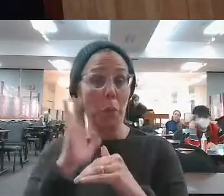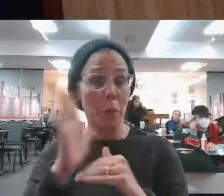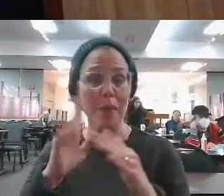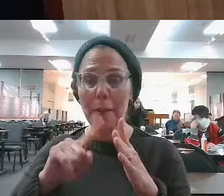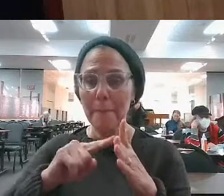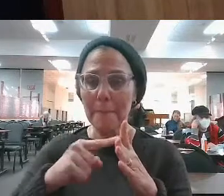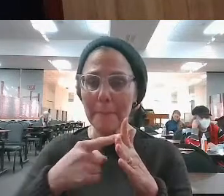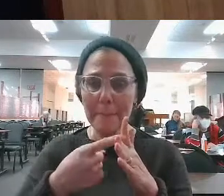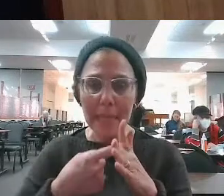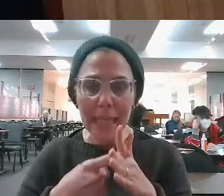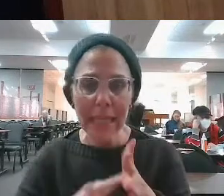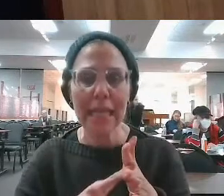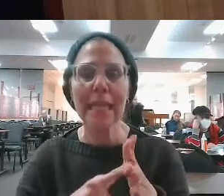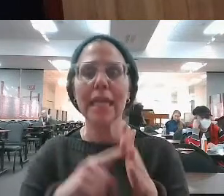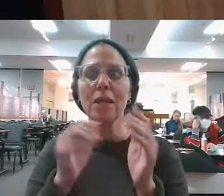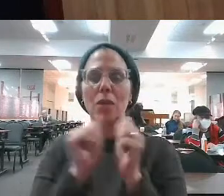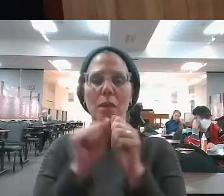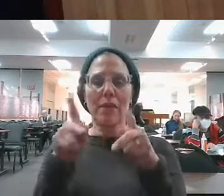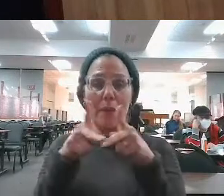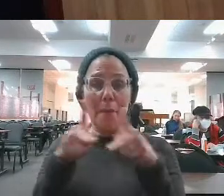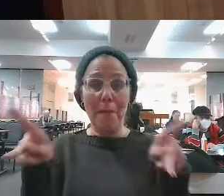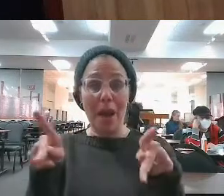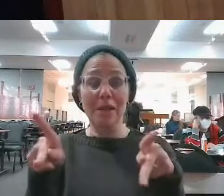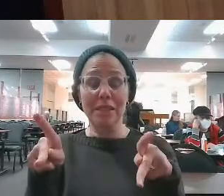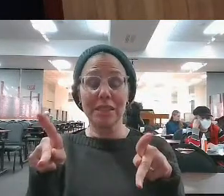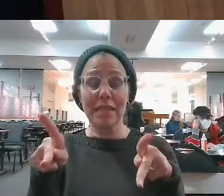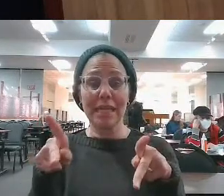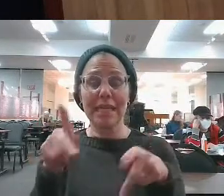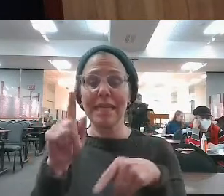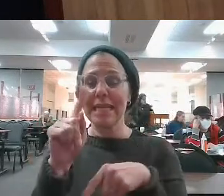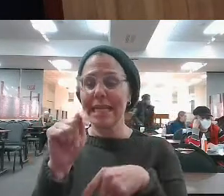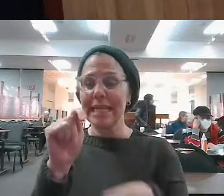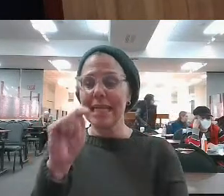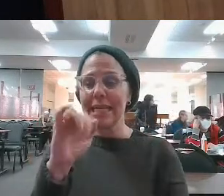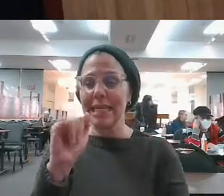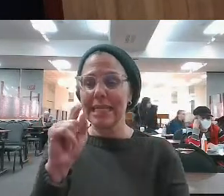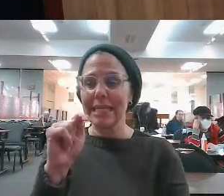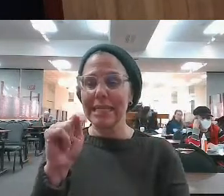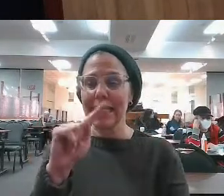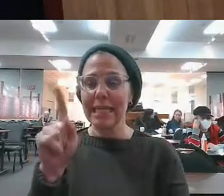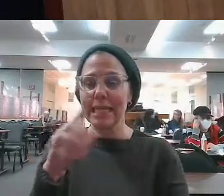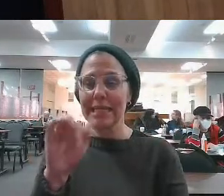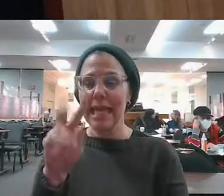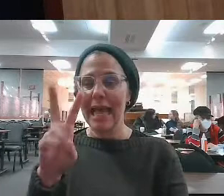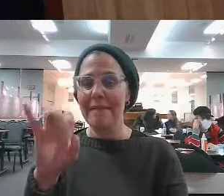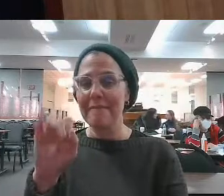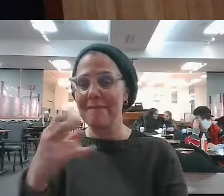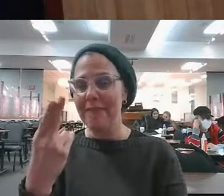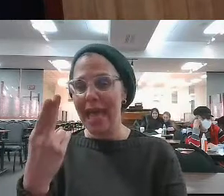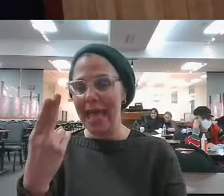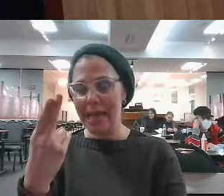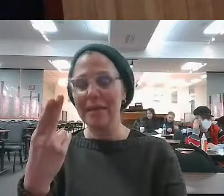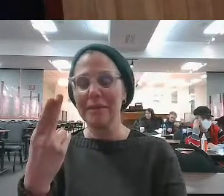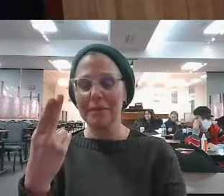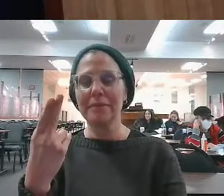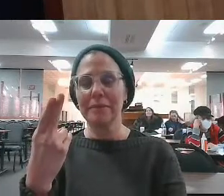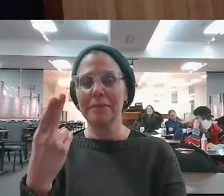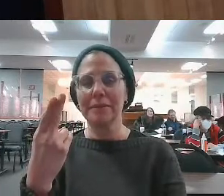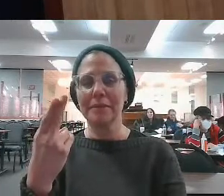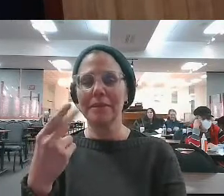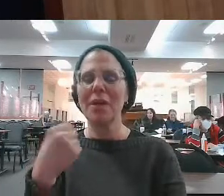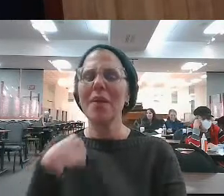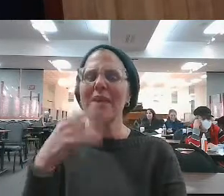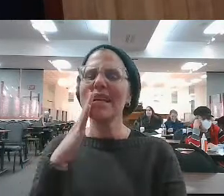First, we're going to begin with the parasha. Again, begin a little bit with parasha's Tetzaveh. And we're going to jump a little bit out of order